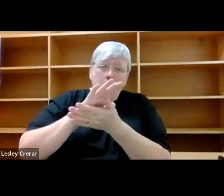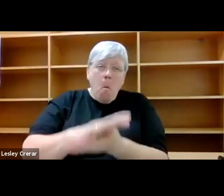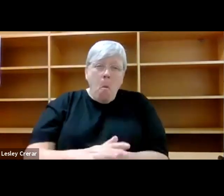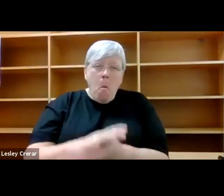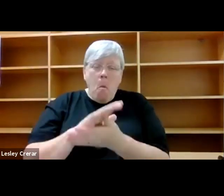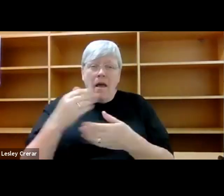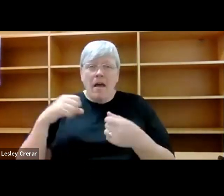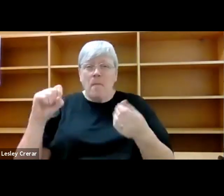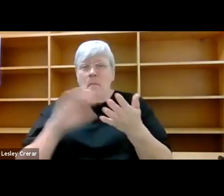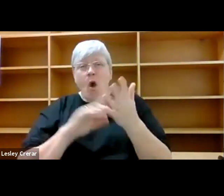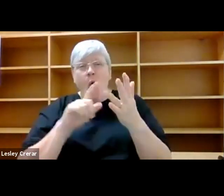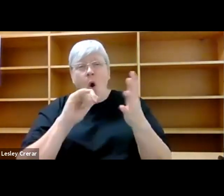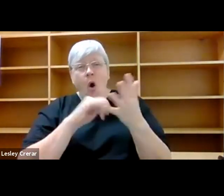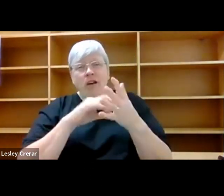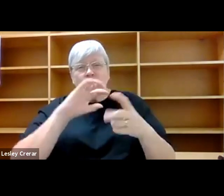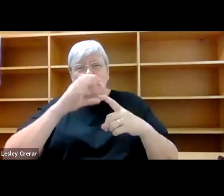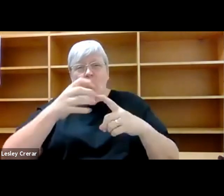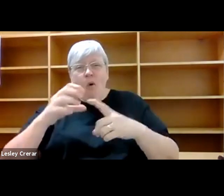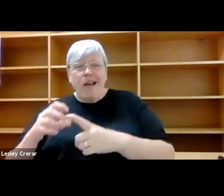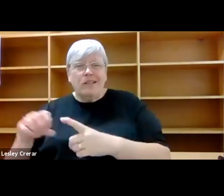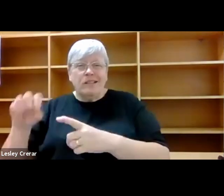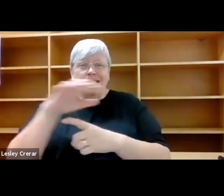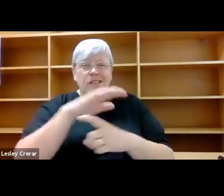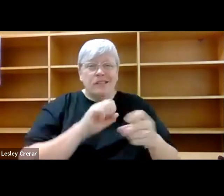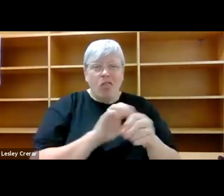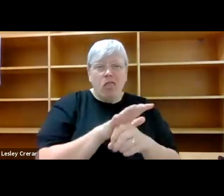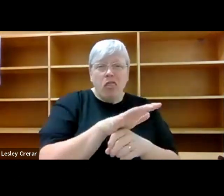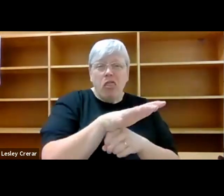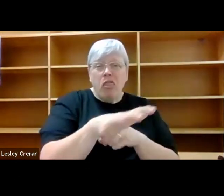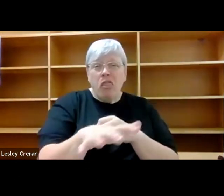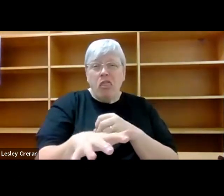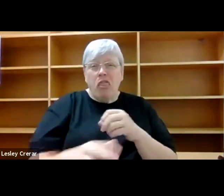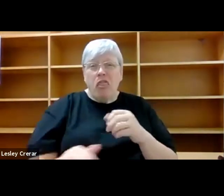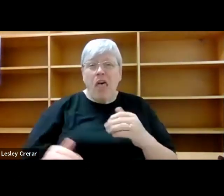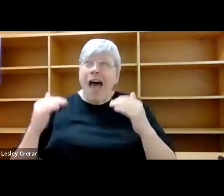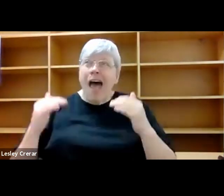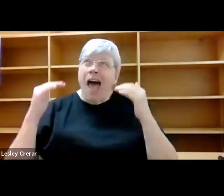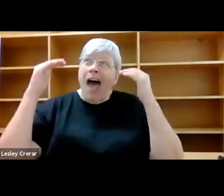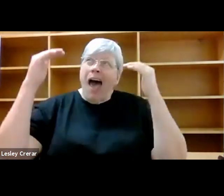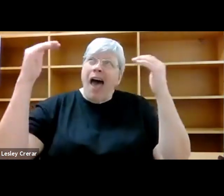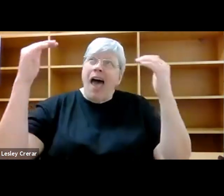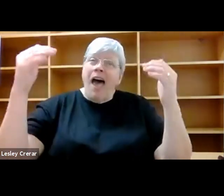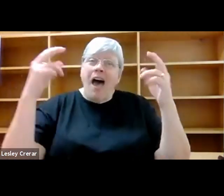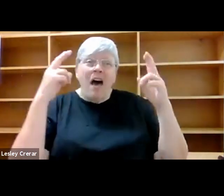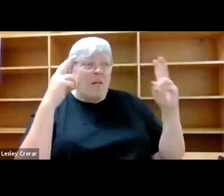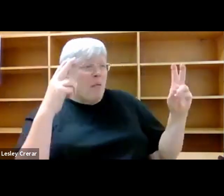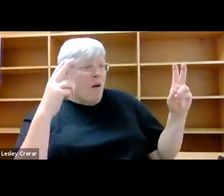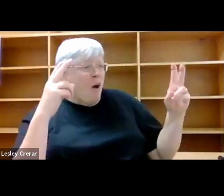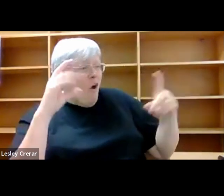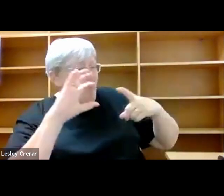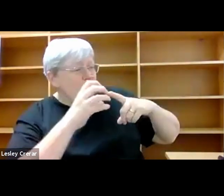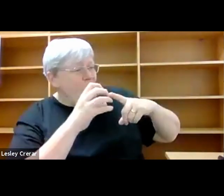of moss on weathered stones, and when I was very high up, beyond the tree line or on some rocky outcrop,